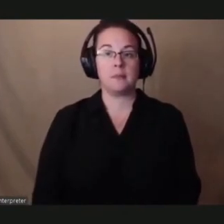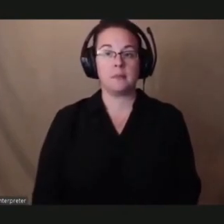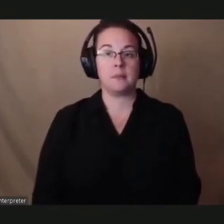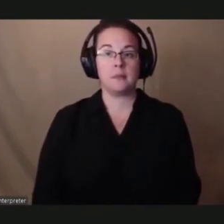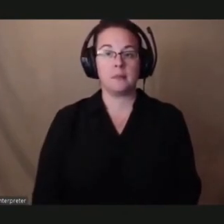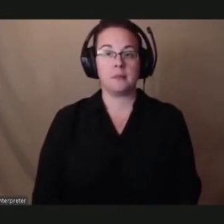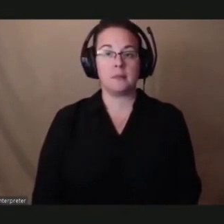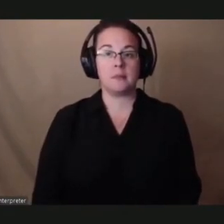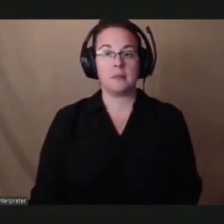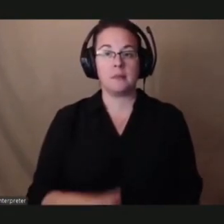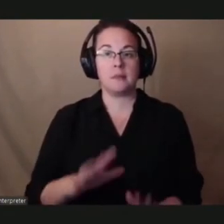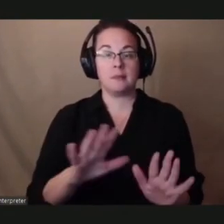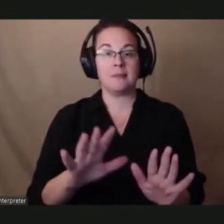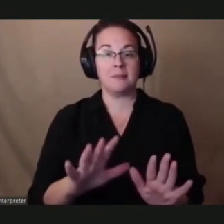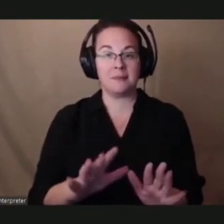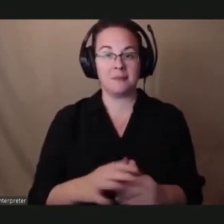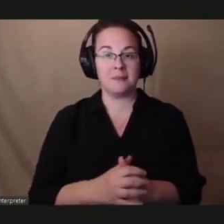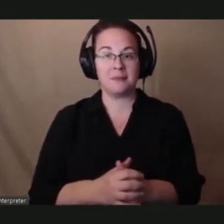Sorry.